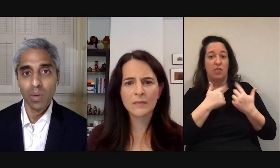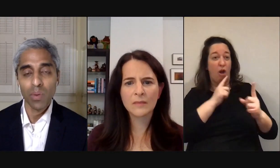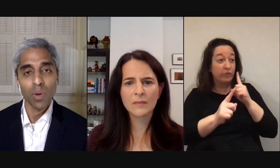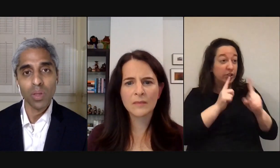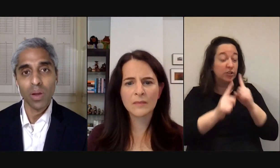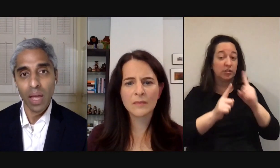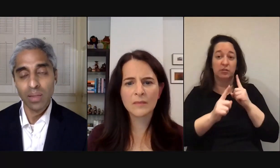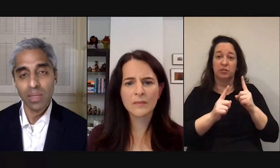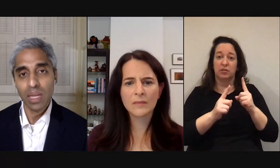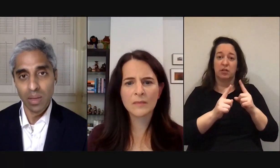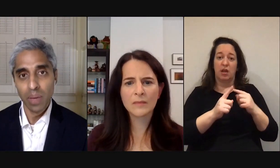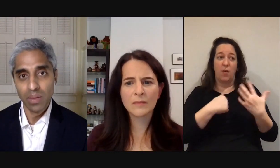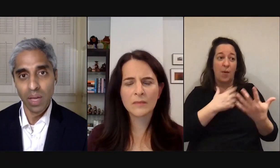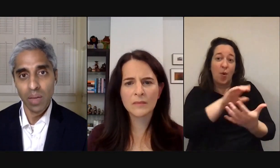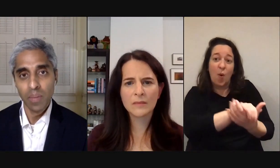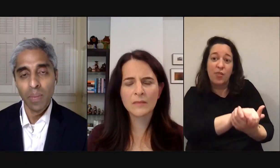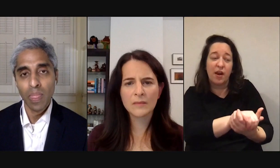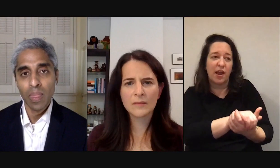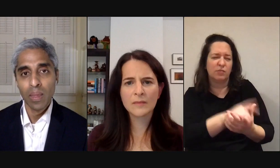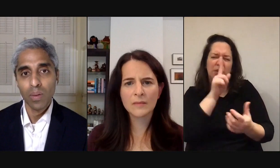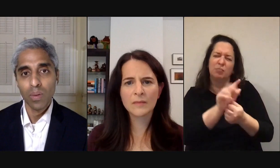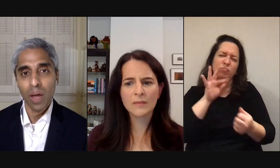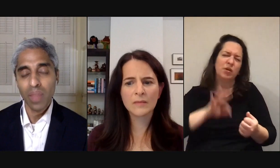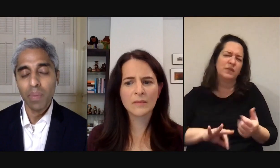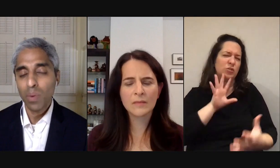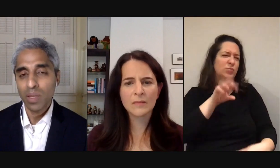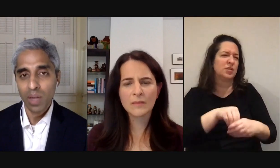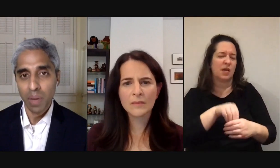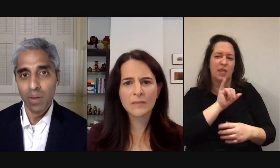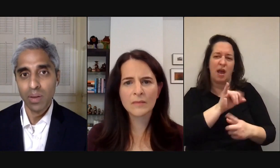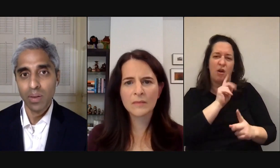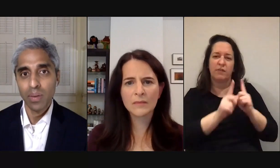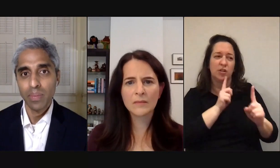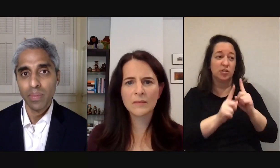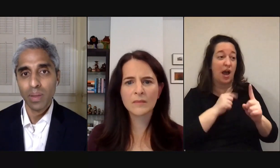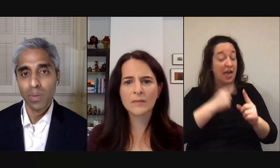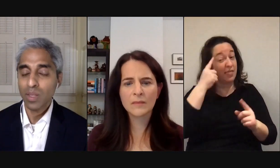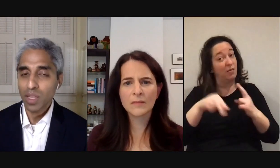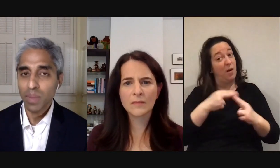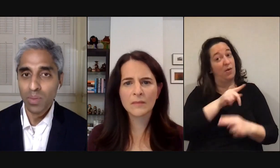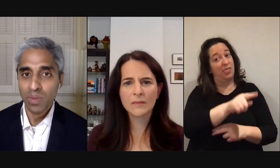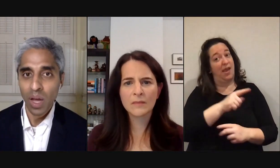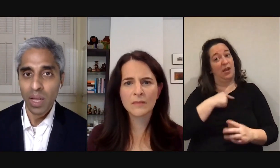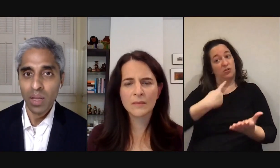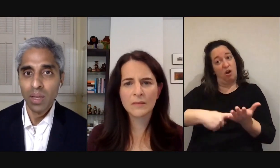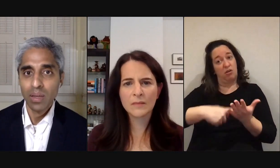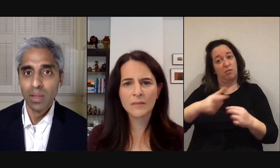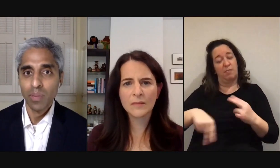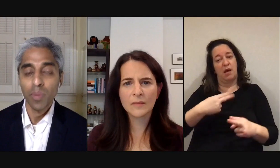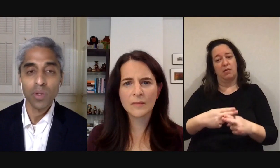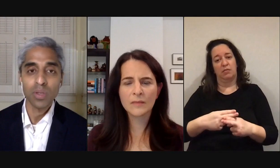when i would hold their hands sitting at the bedside i think about what they talked about they talked about was not